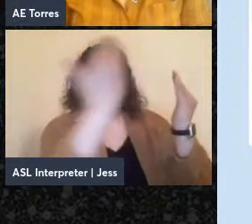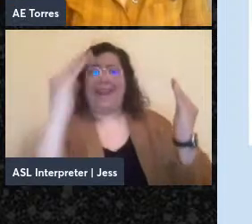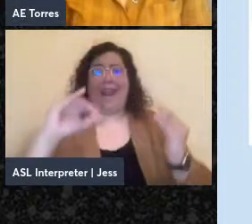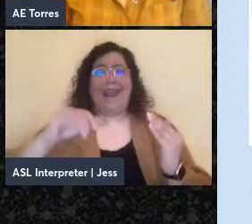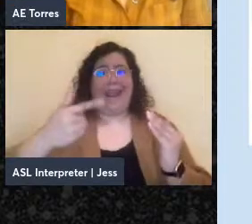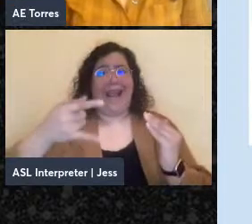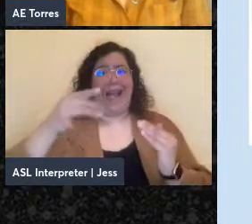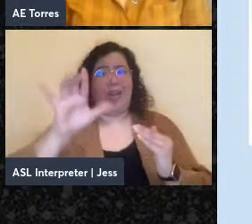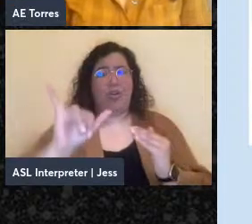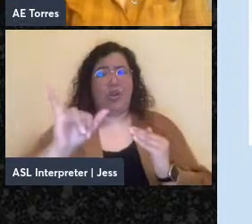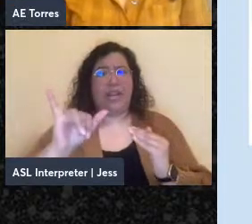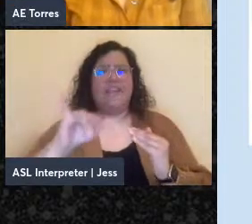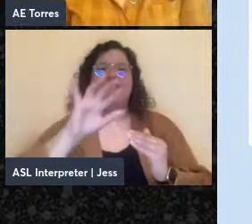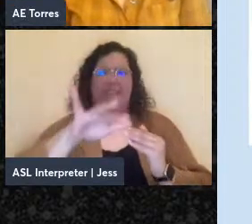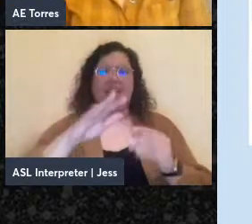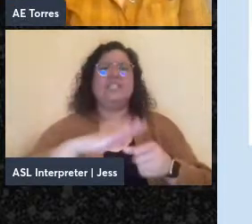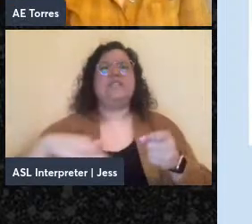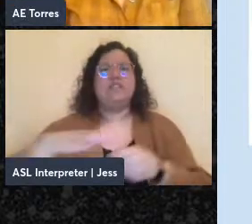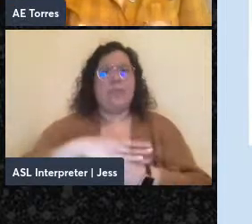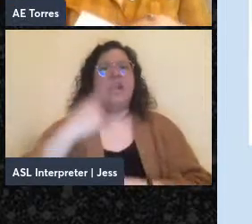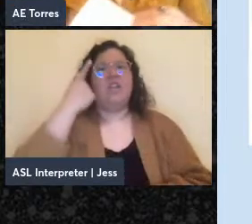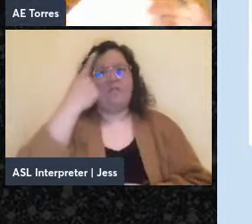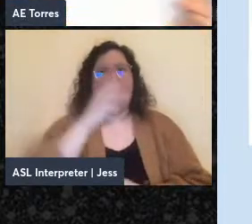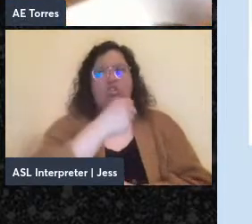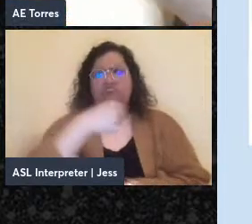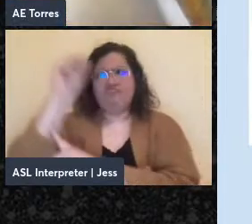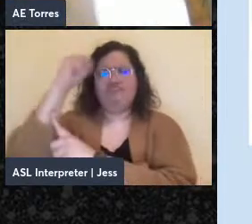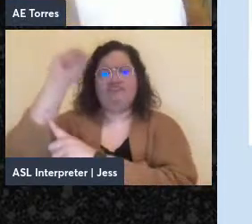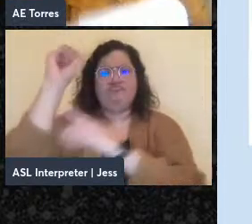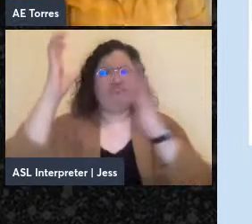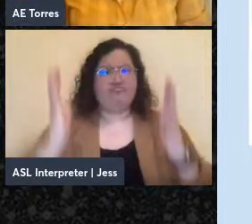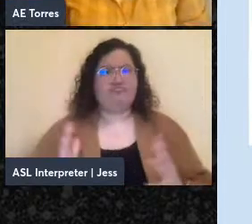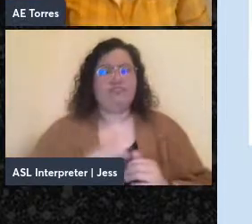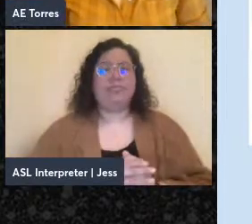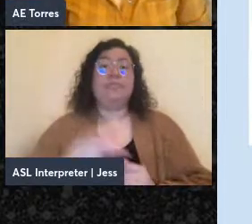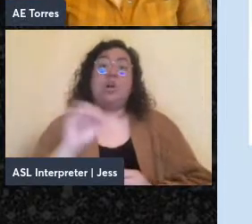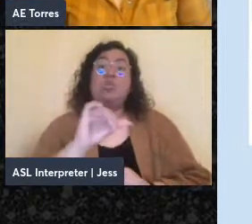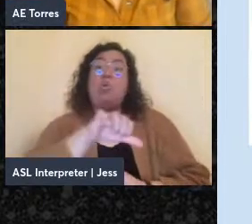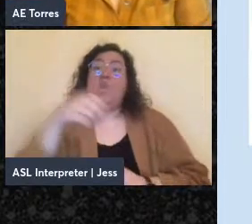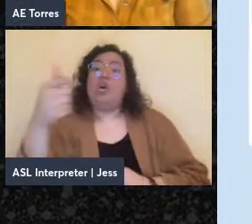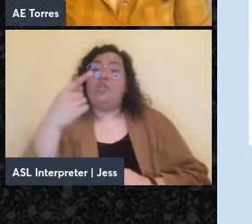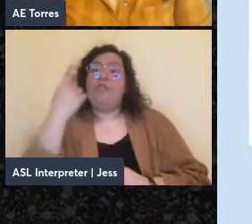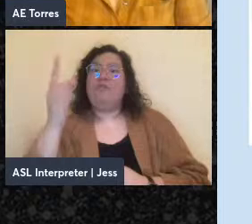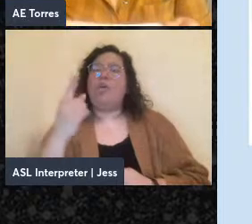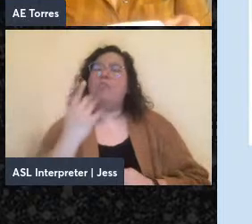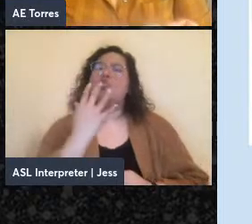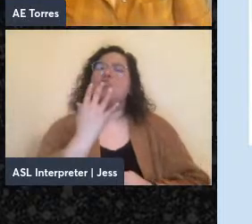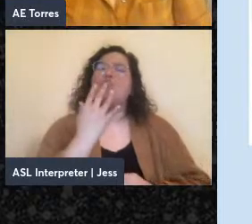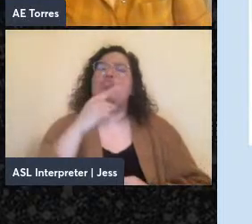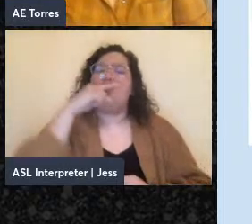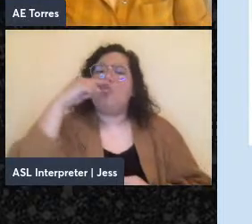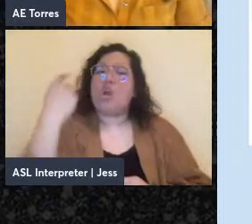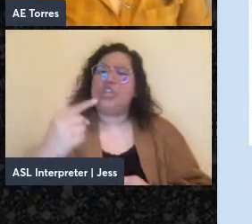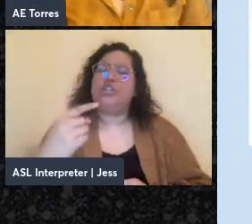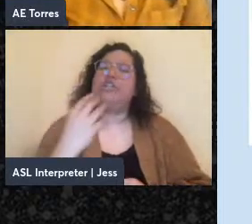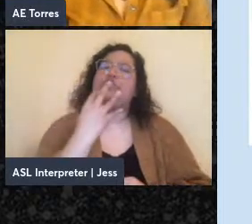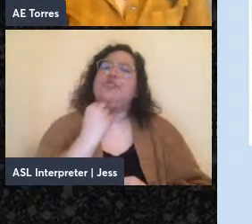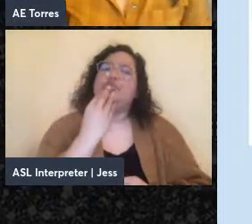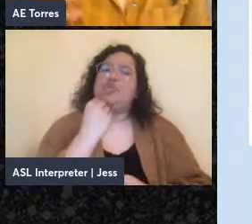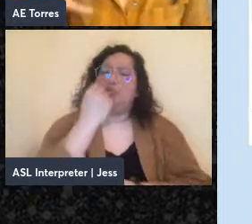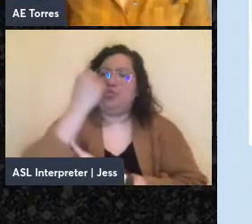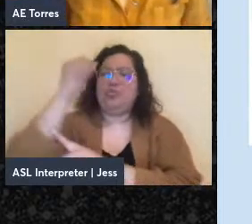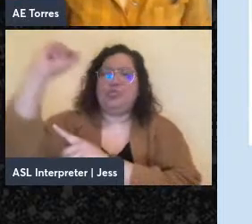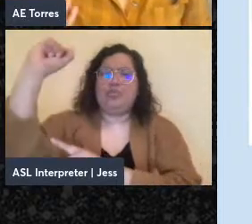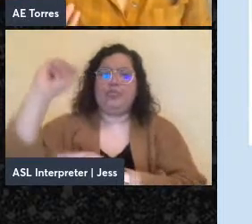Eisman's chapter on prison stories by Russian Jewish anarchists, as well as Ayelet Bryn's